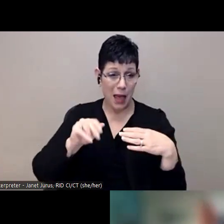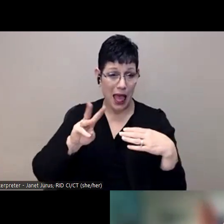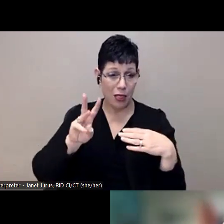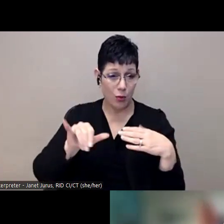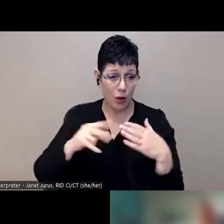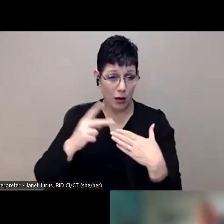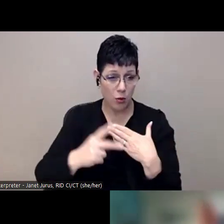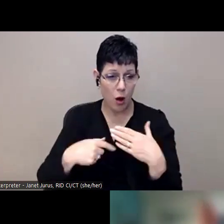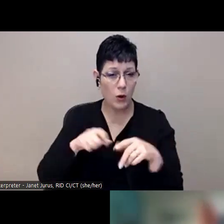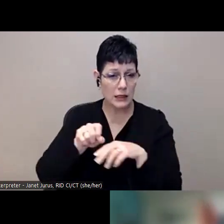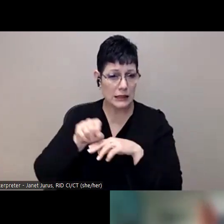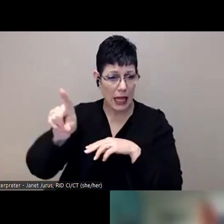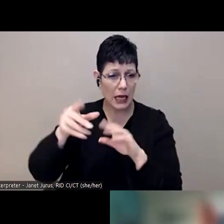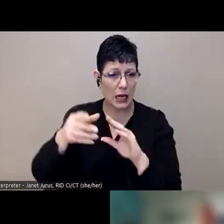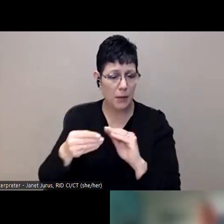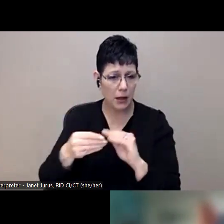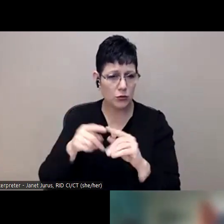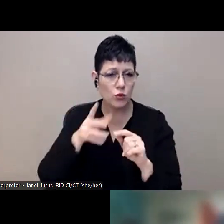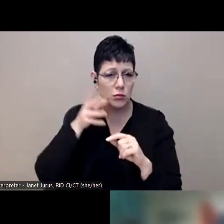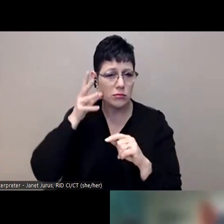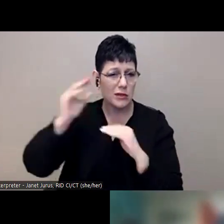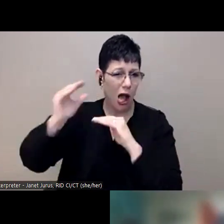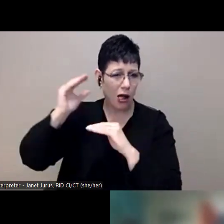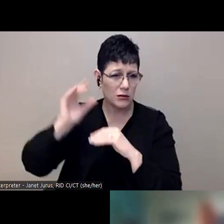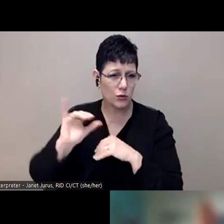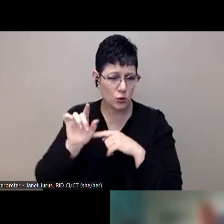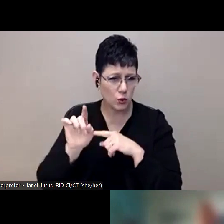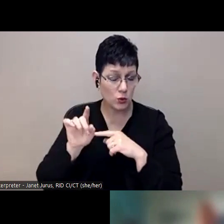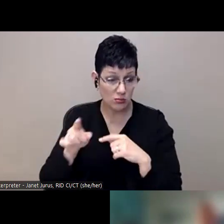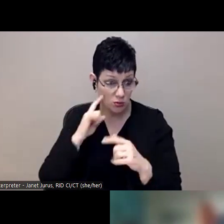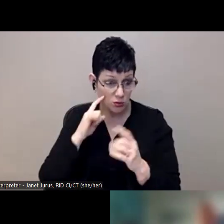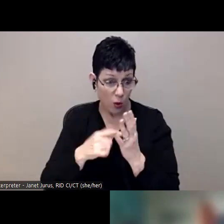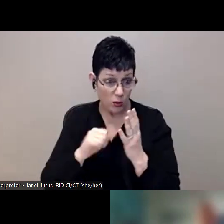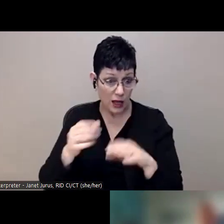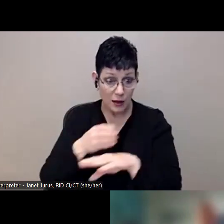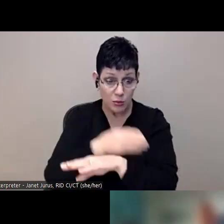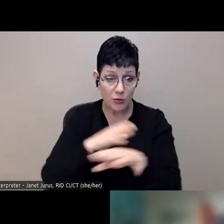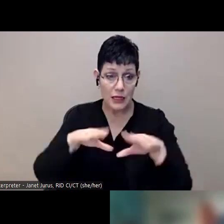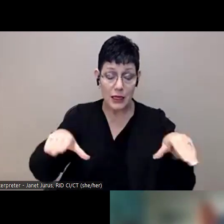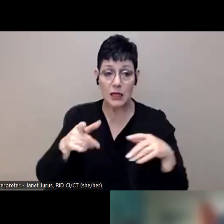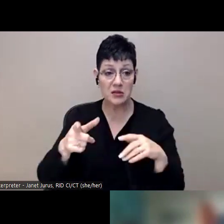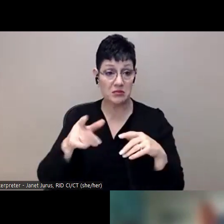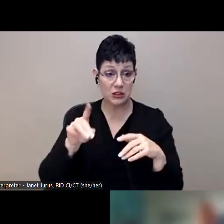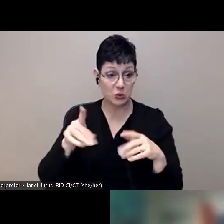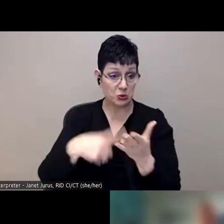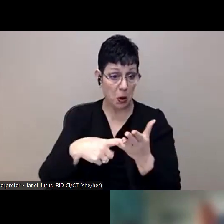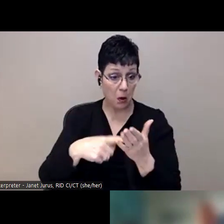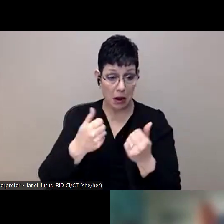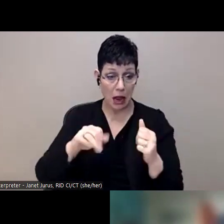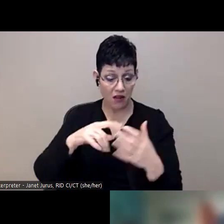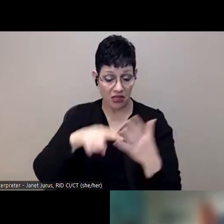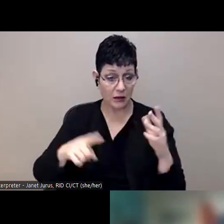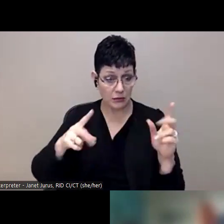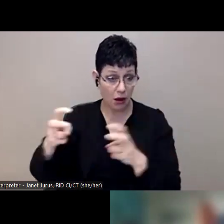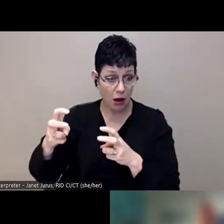survey out to the adults as well. Uh, have you noticed any changes in your student? Have you had any conversations around these things? Because we think it's